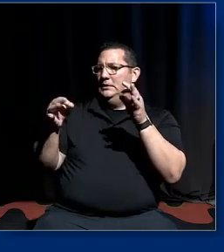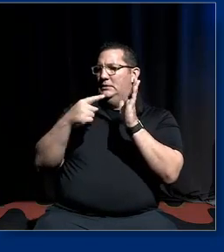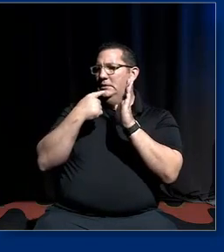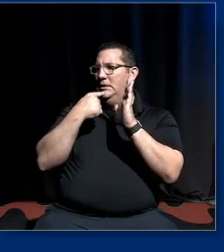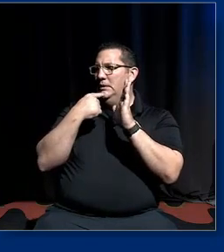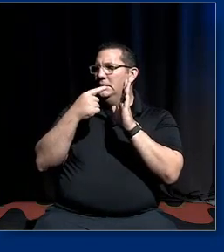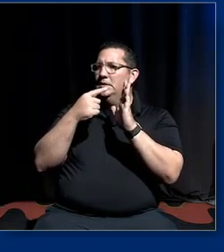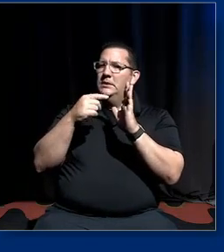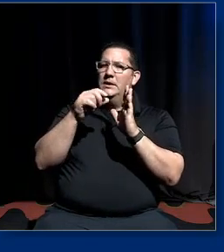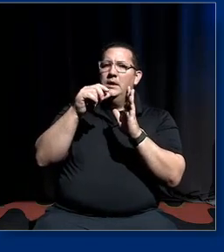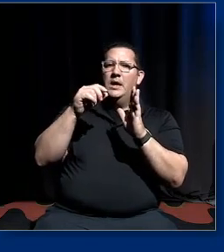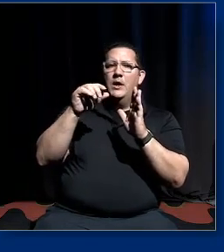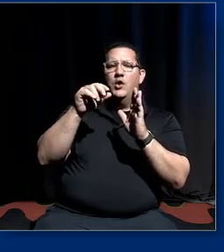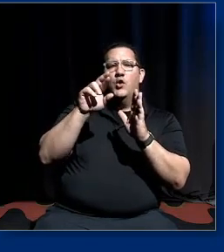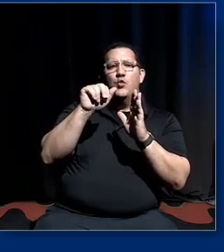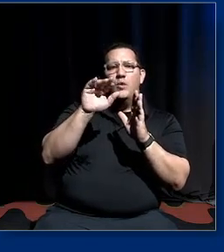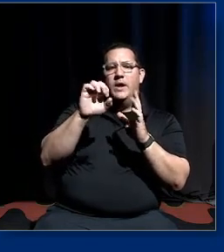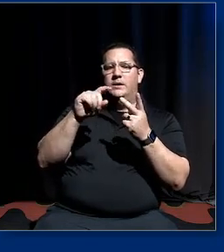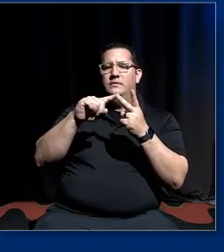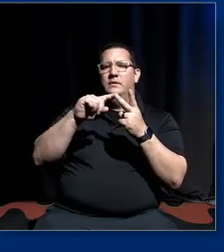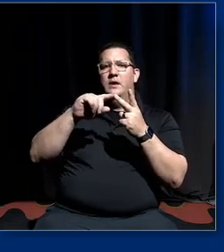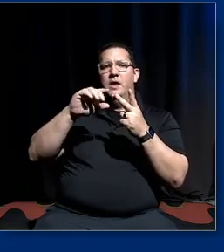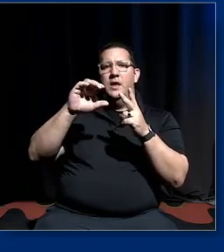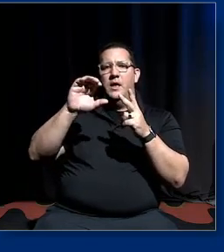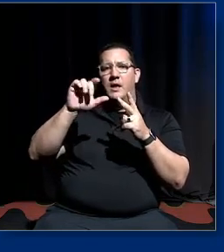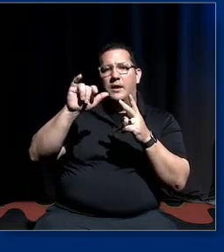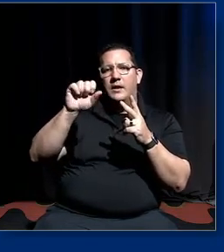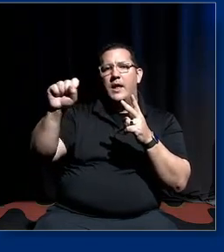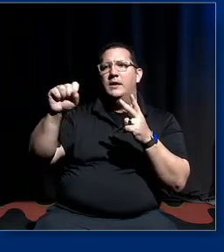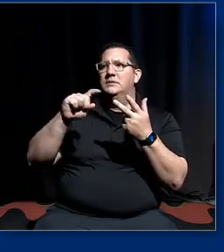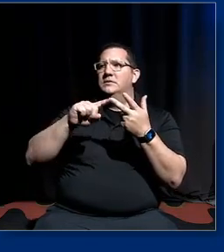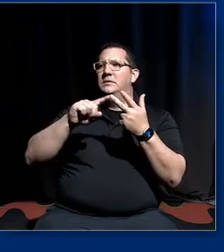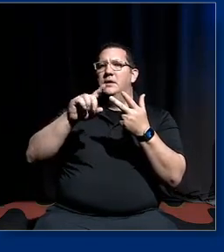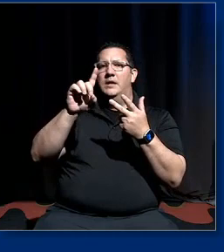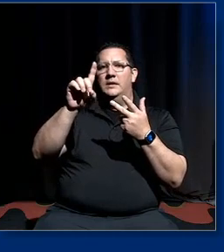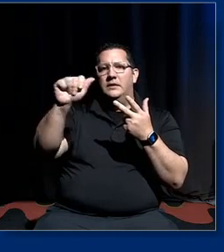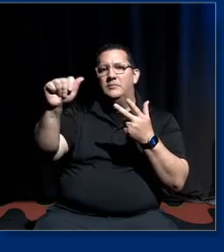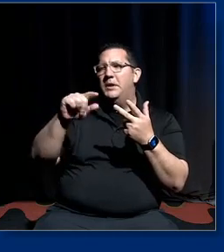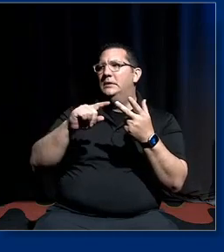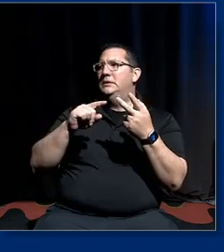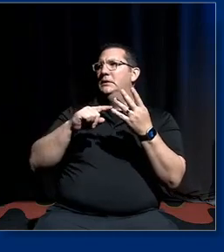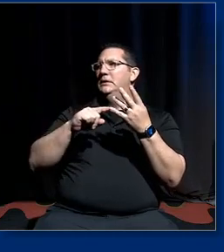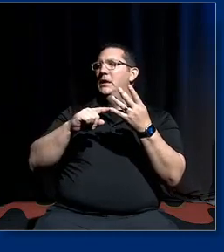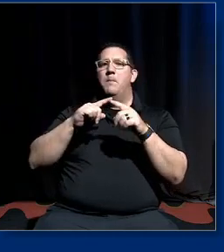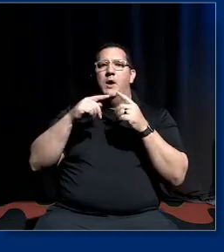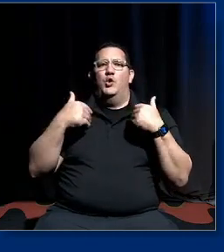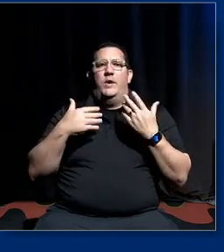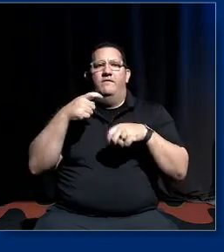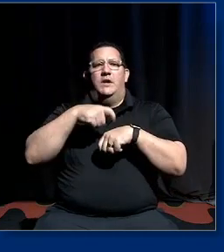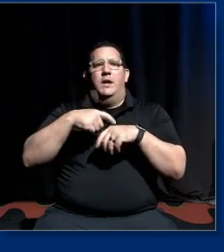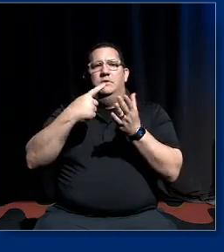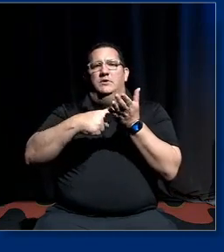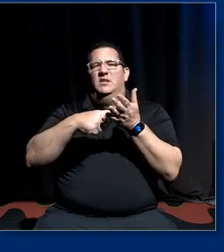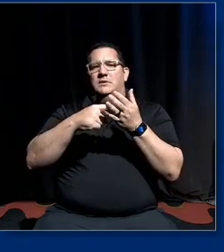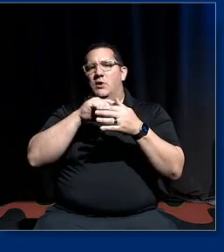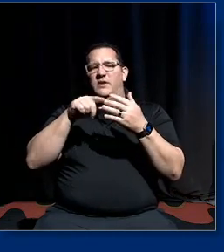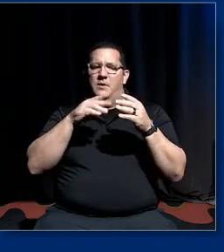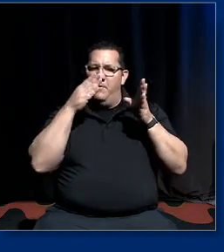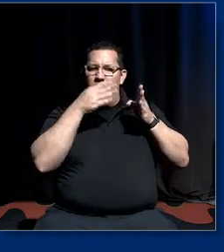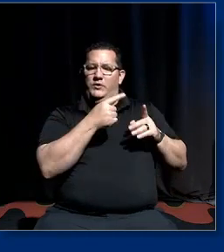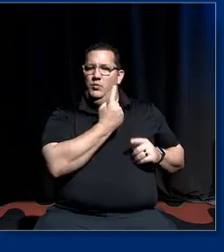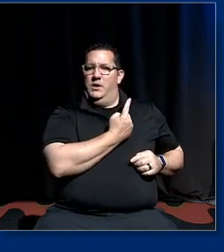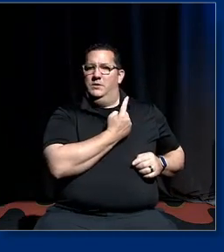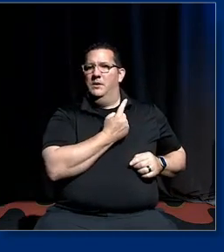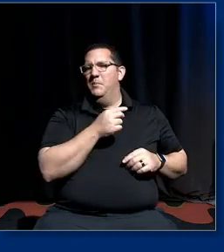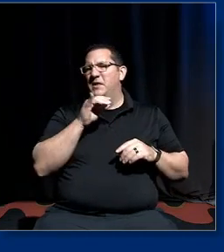and sexuality and oh disability but i don't have time for that i'm just going to look at this and that's that's intersectionality so the